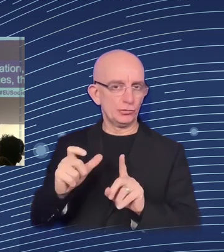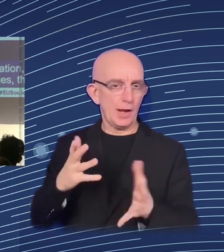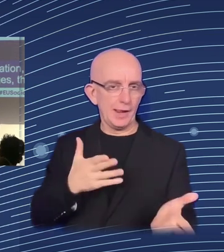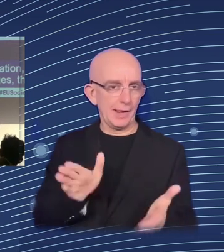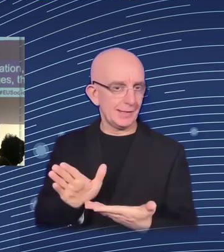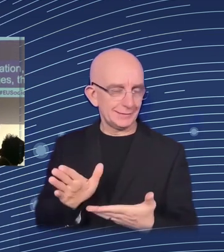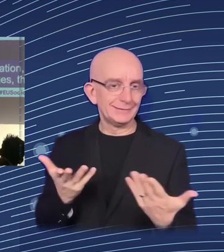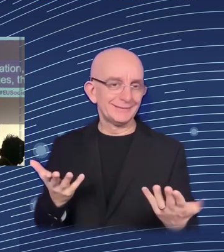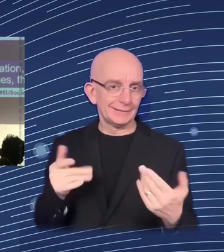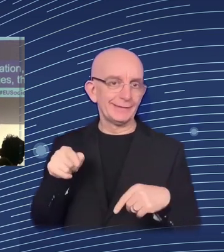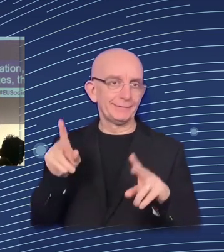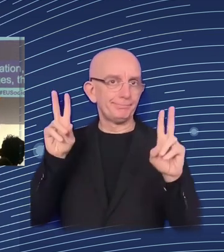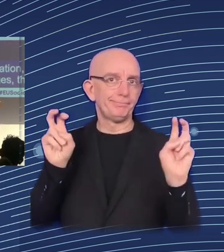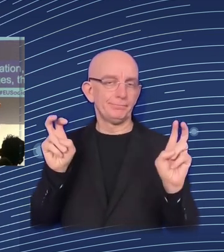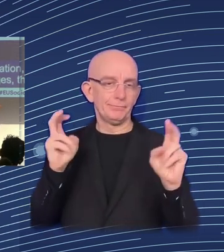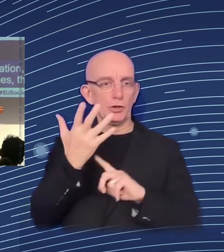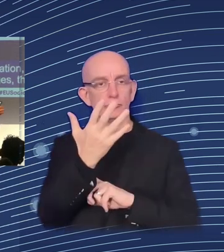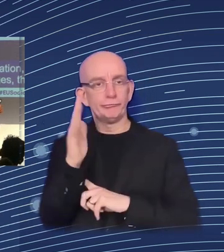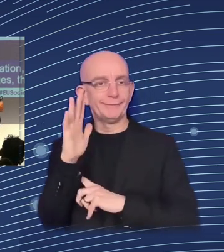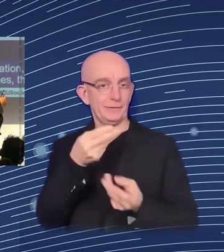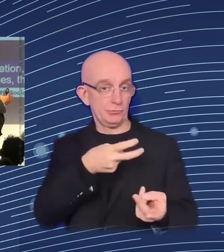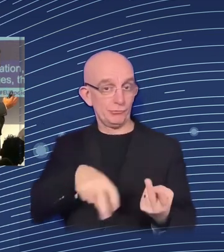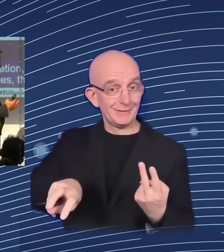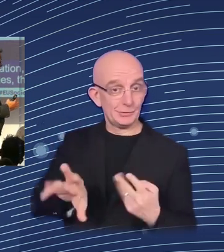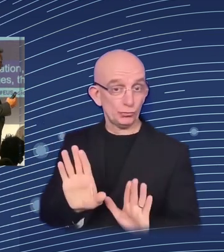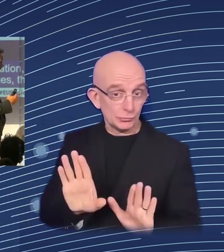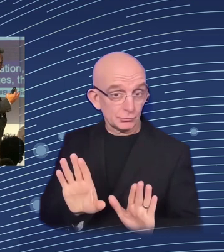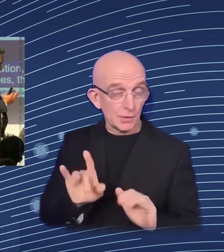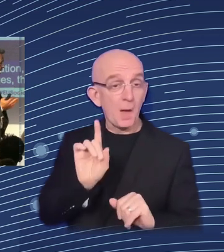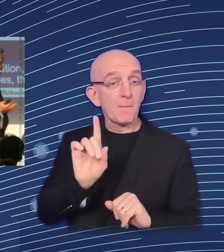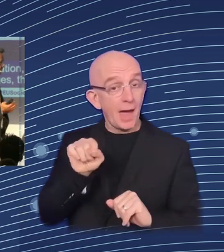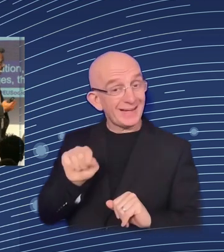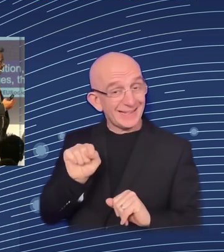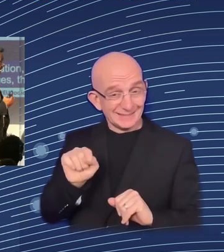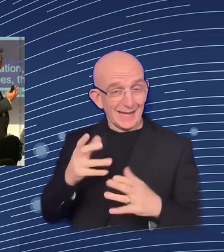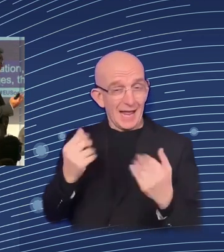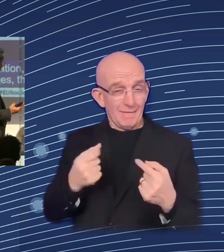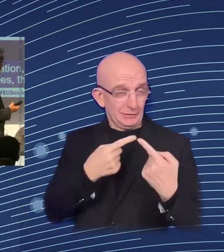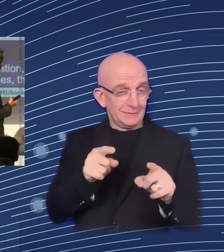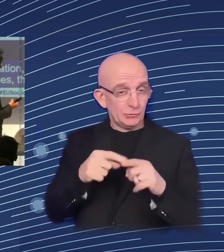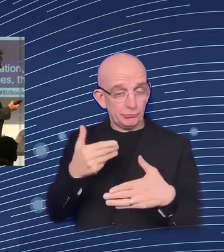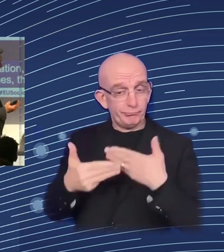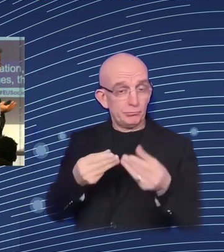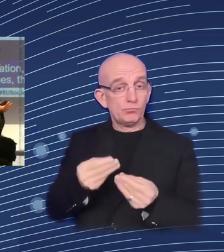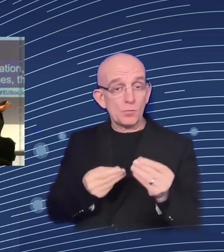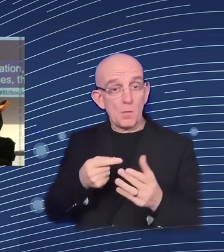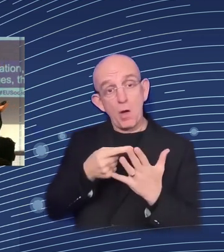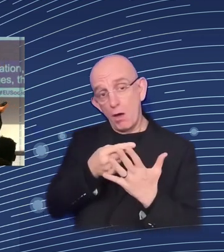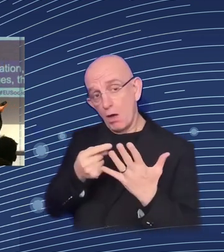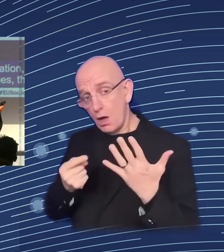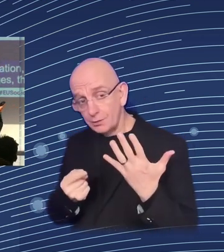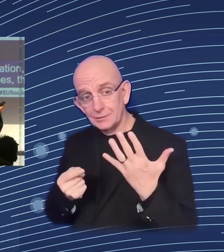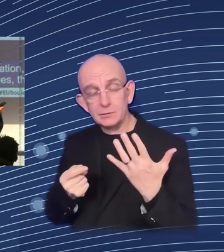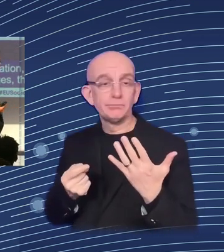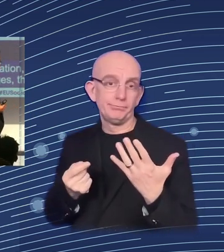led by technical progress, which is having effects that are difficult to capture, as Cynthia